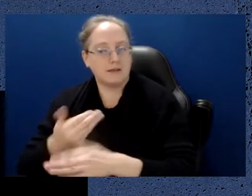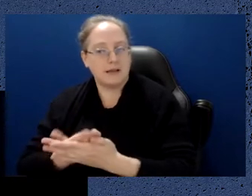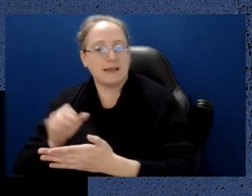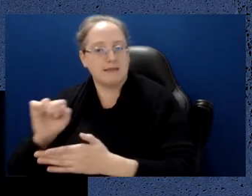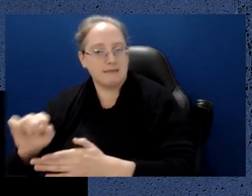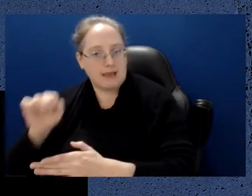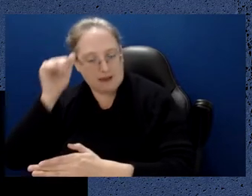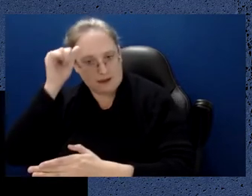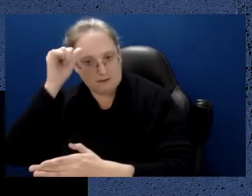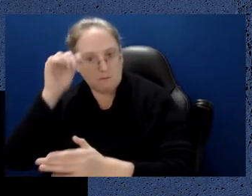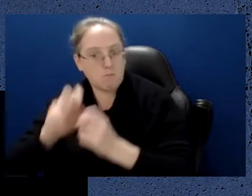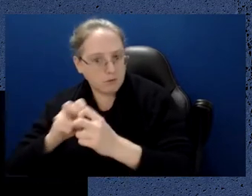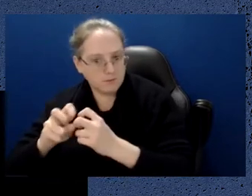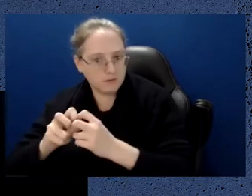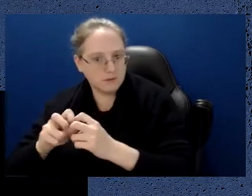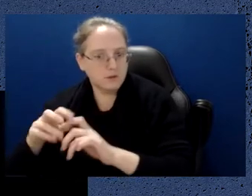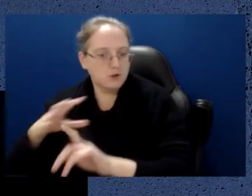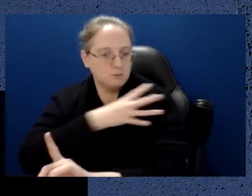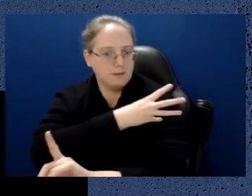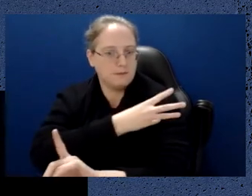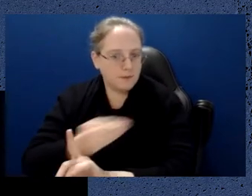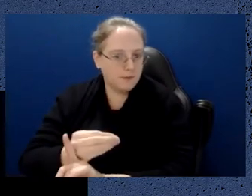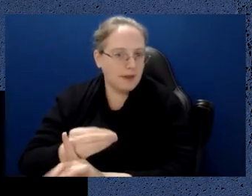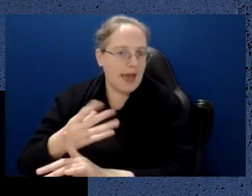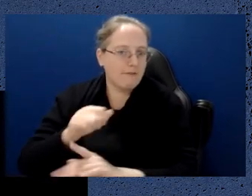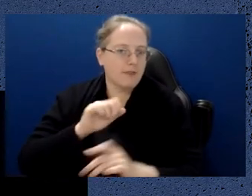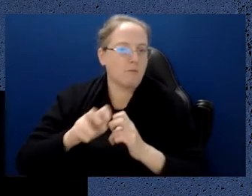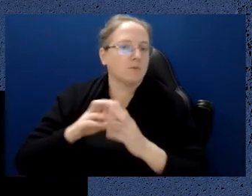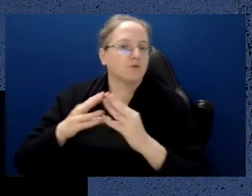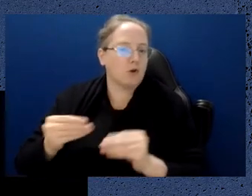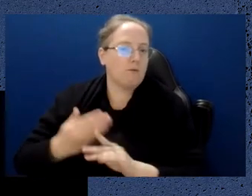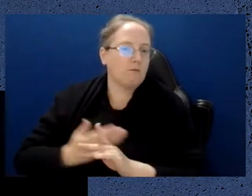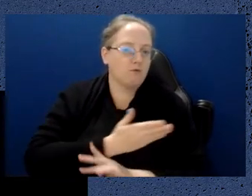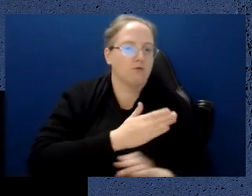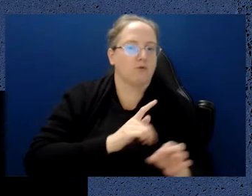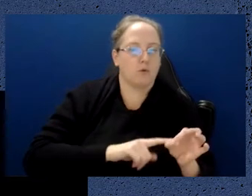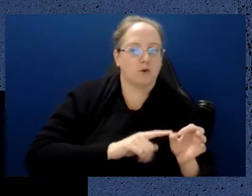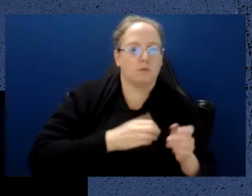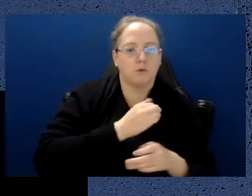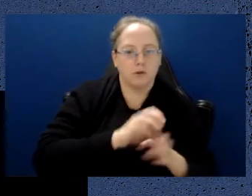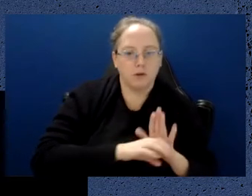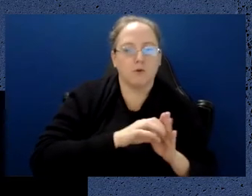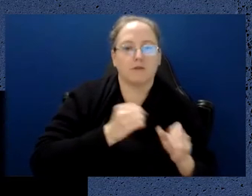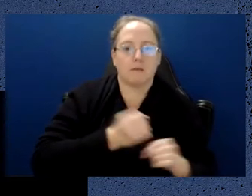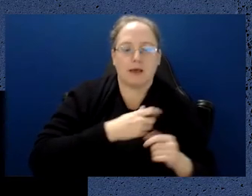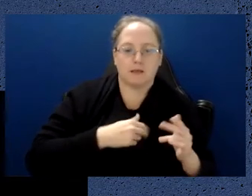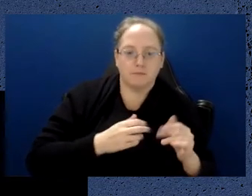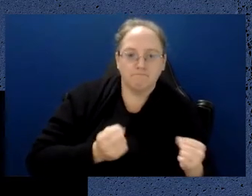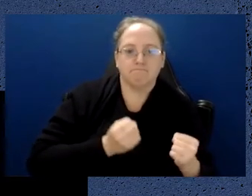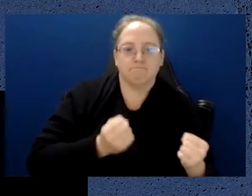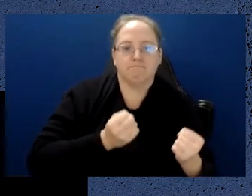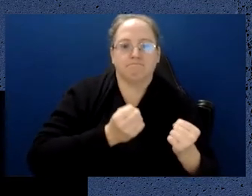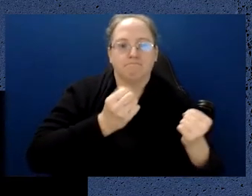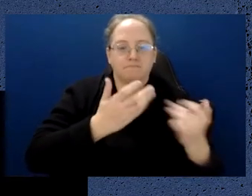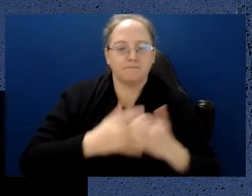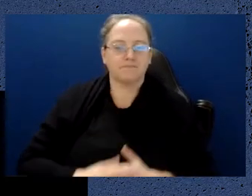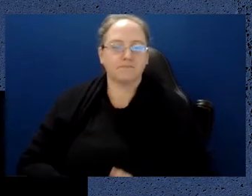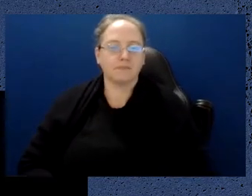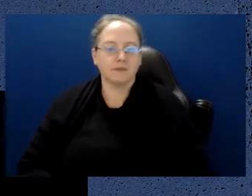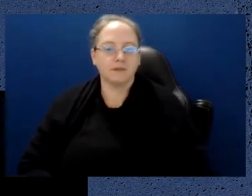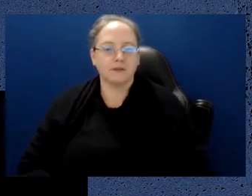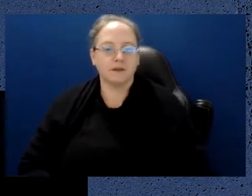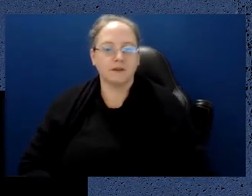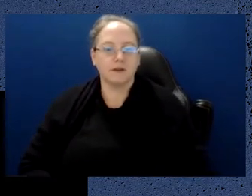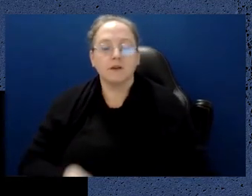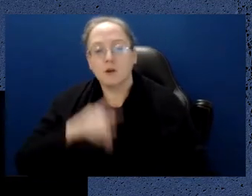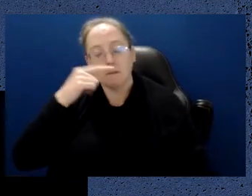knowledge. And of course, the really big thing that everybody talks about is, well, okay, that's well and good, and if it's happening in the next five to 10 years,